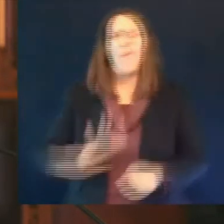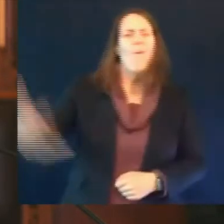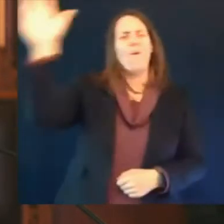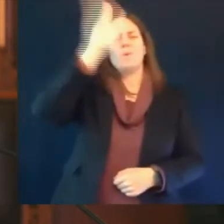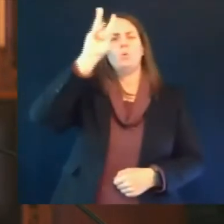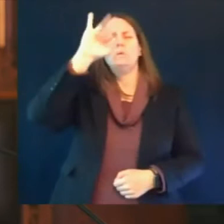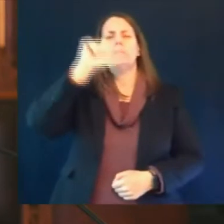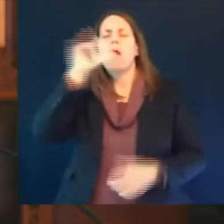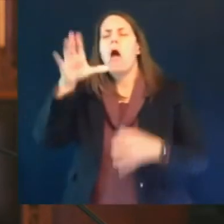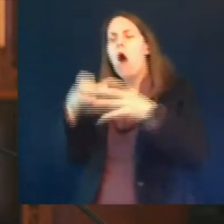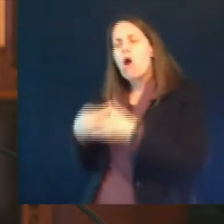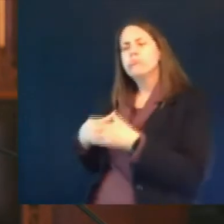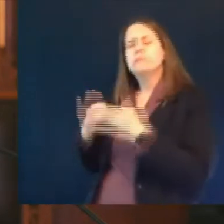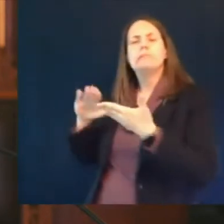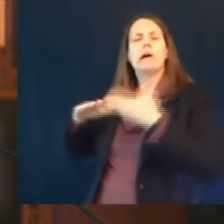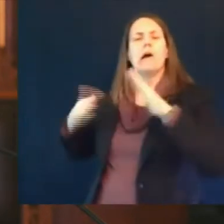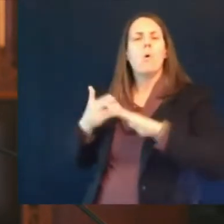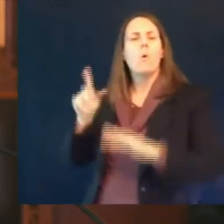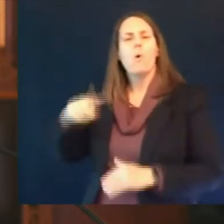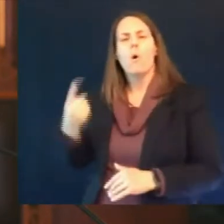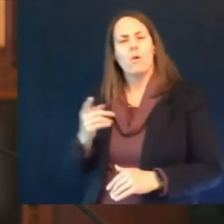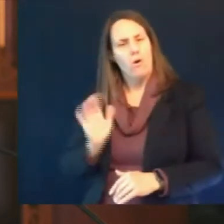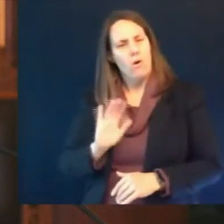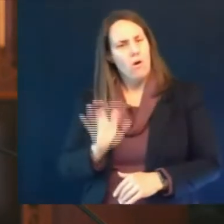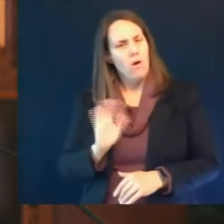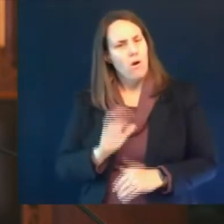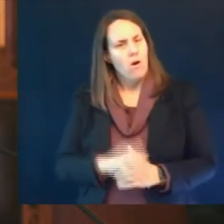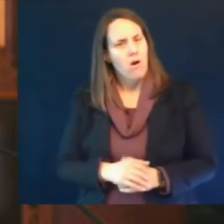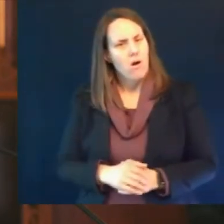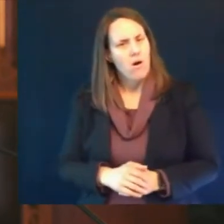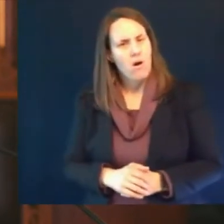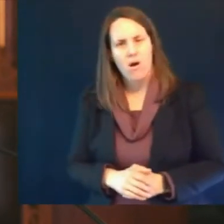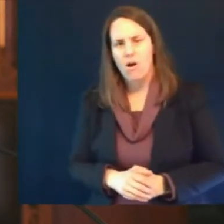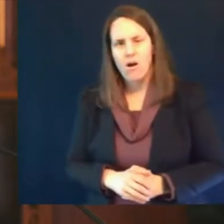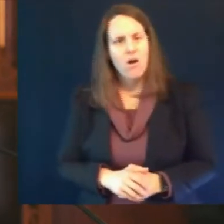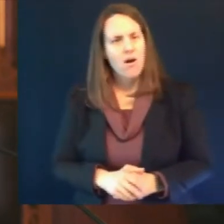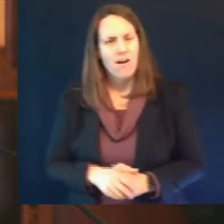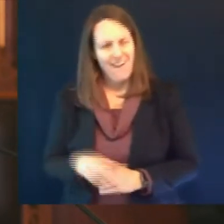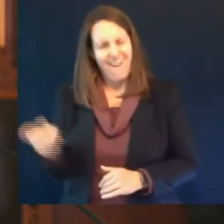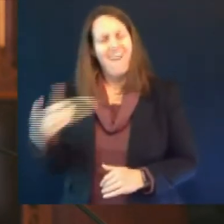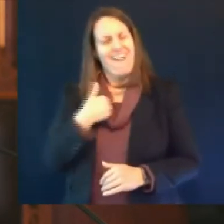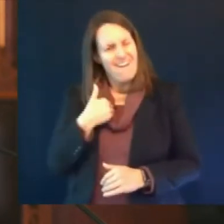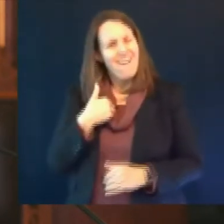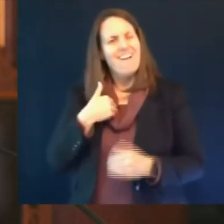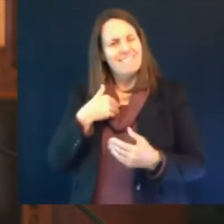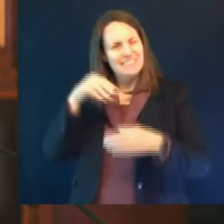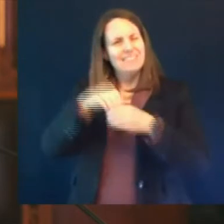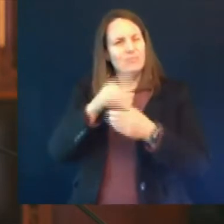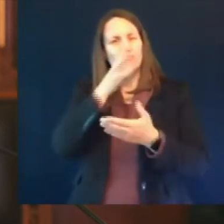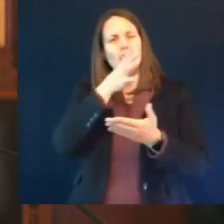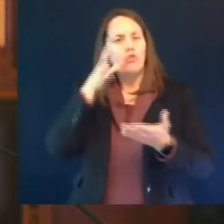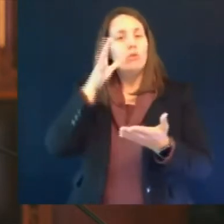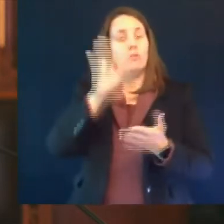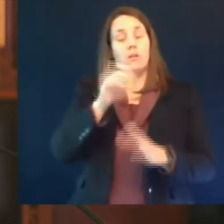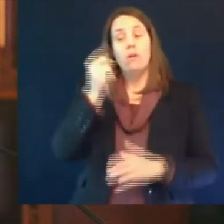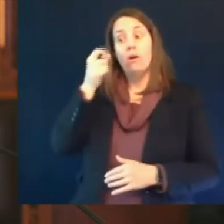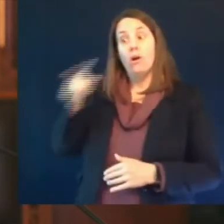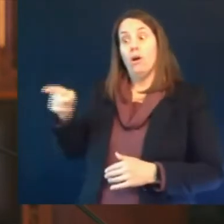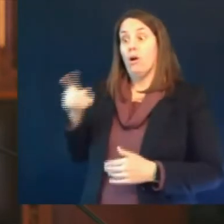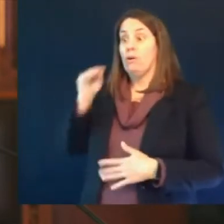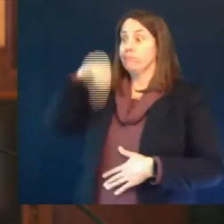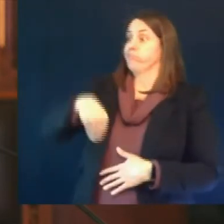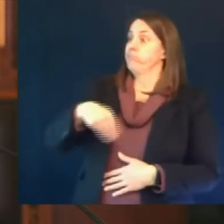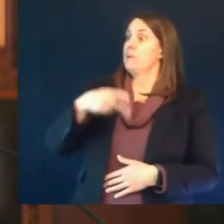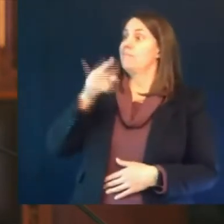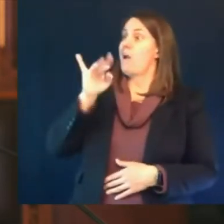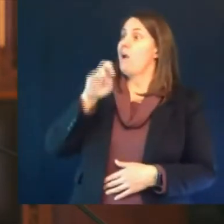it in the big cities because it's easier because big hospitals have the ultra cold freezers and we'll just keep it there we